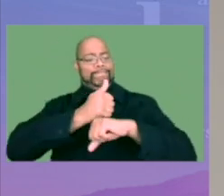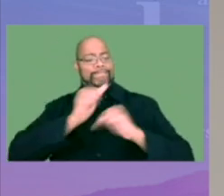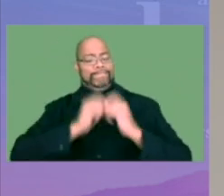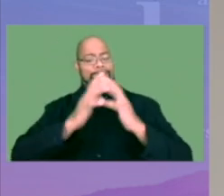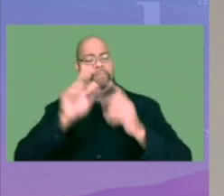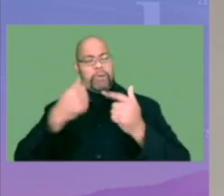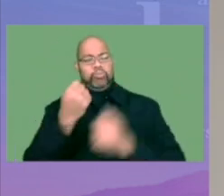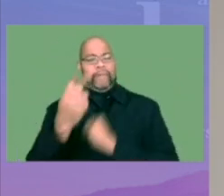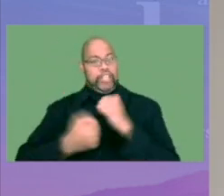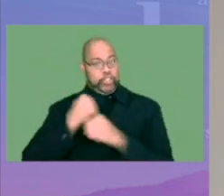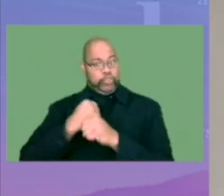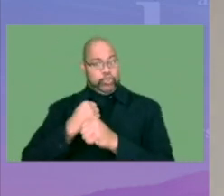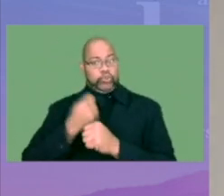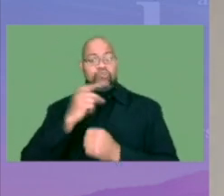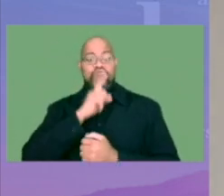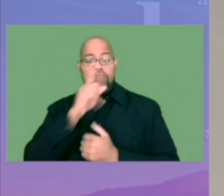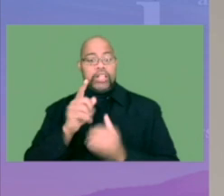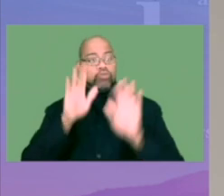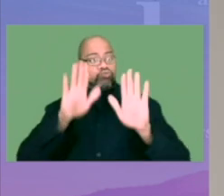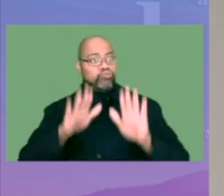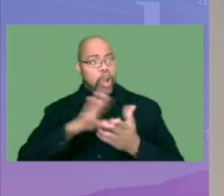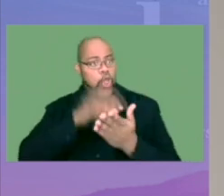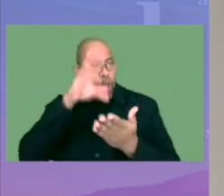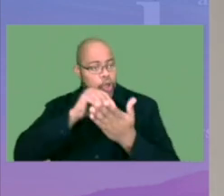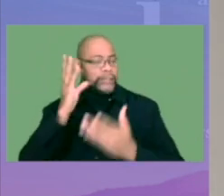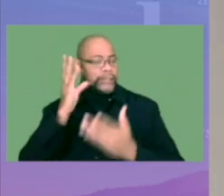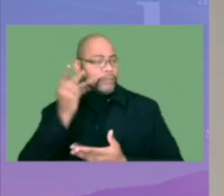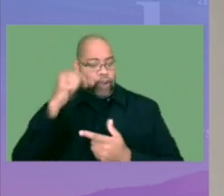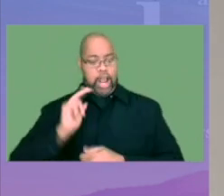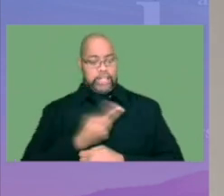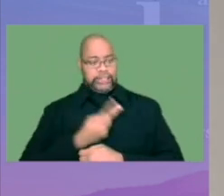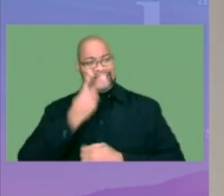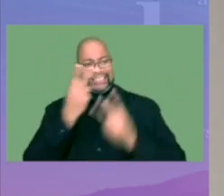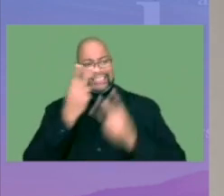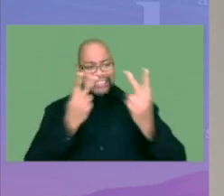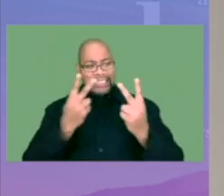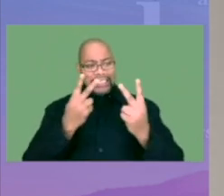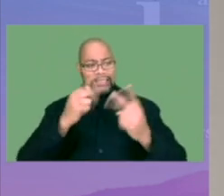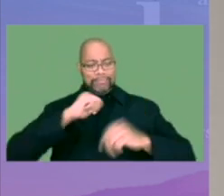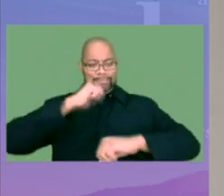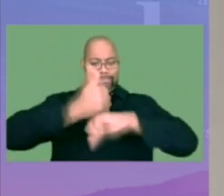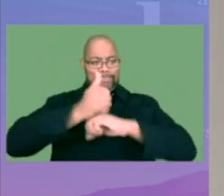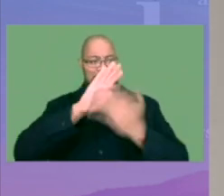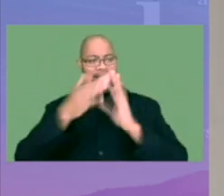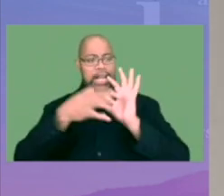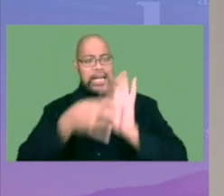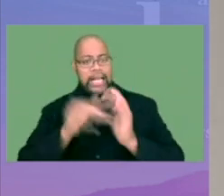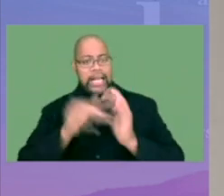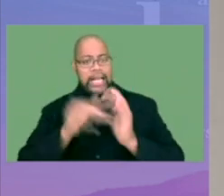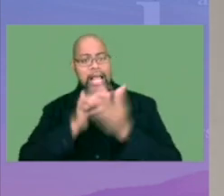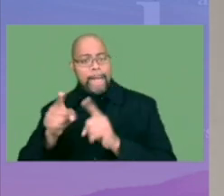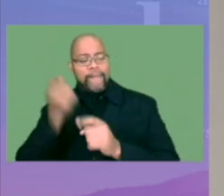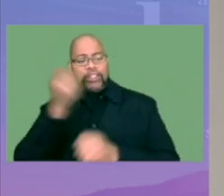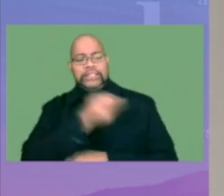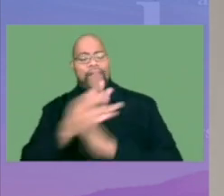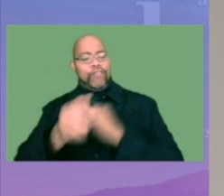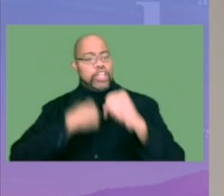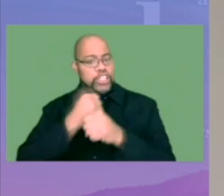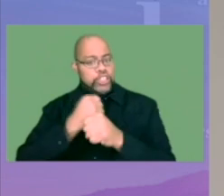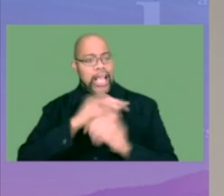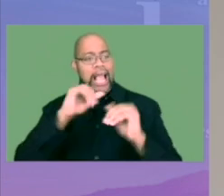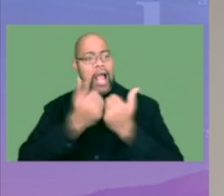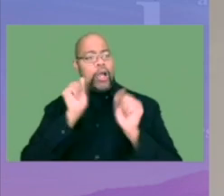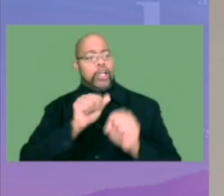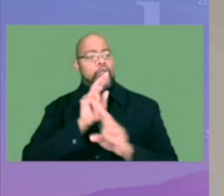been implementing for about 12 years, so it's a really great kind of learning experience for us to see the implementation of CityConnects that's been happening for several